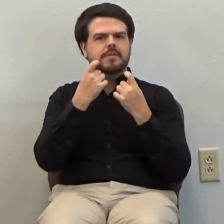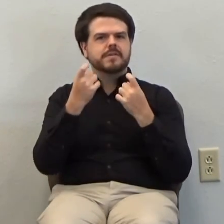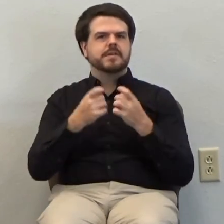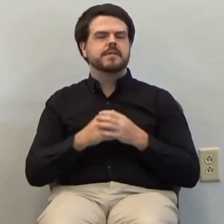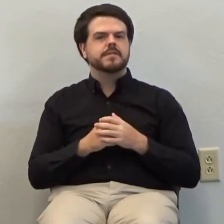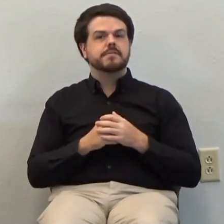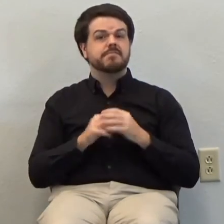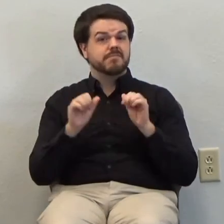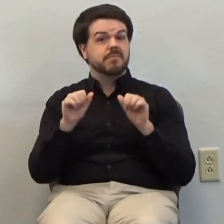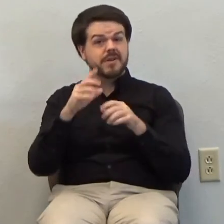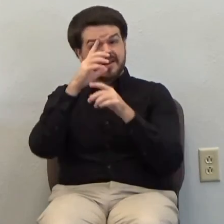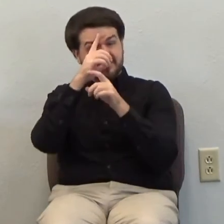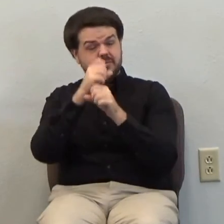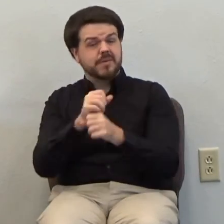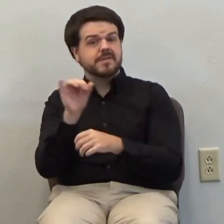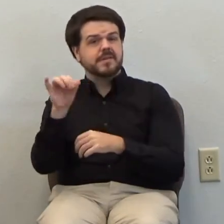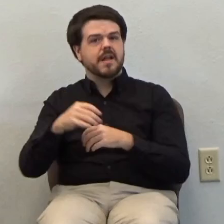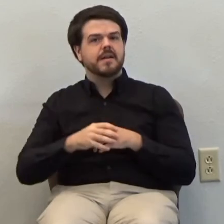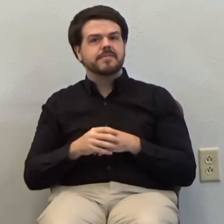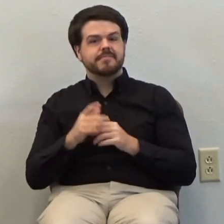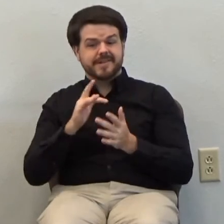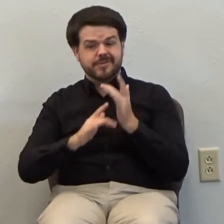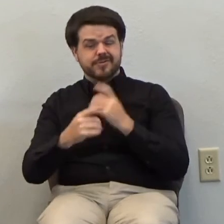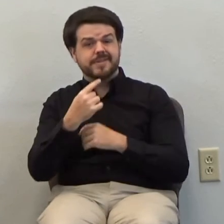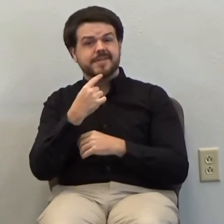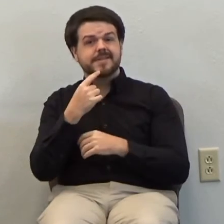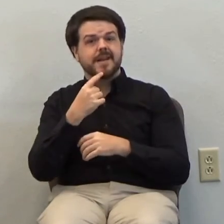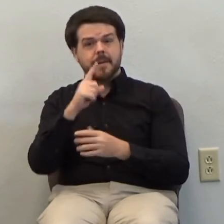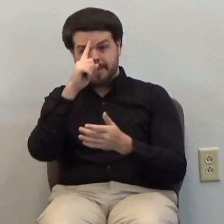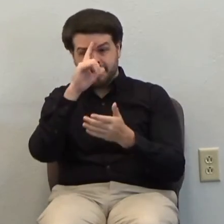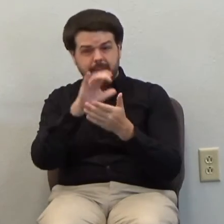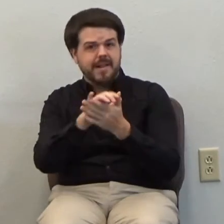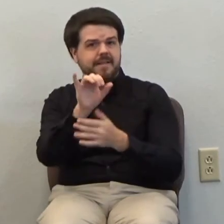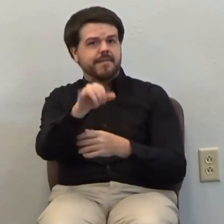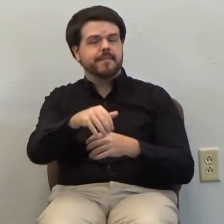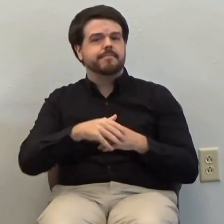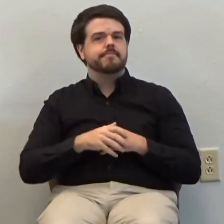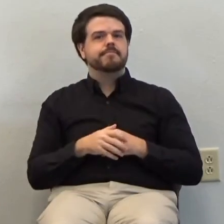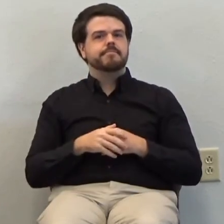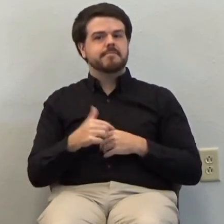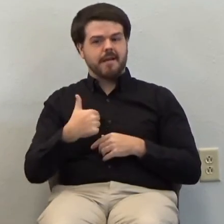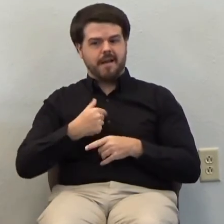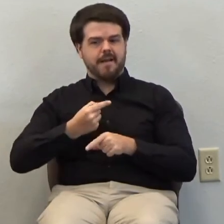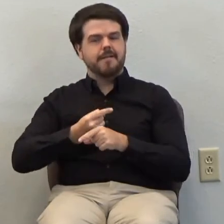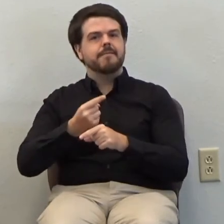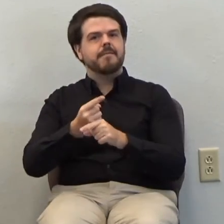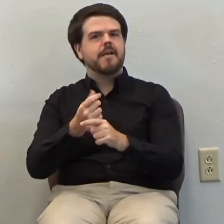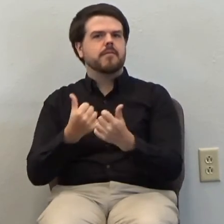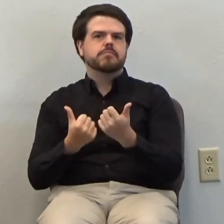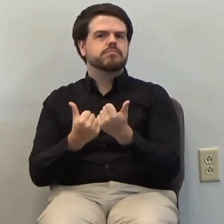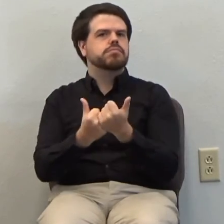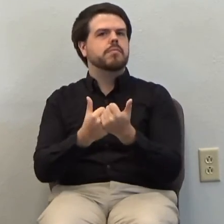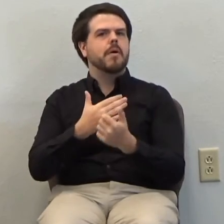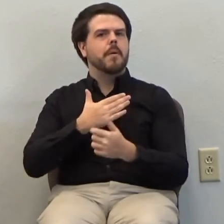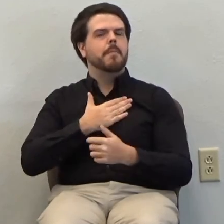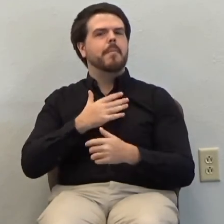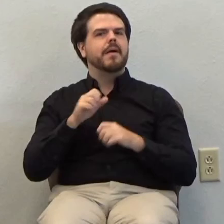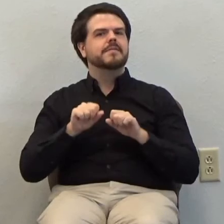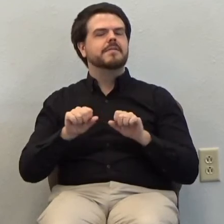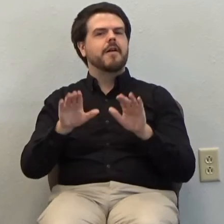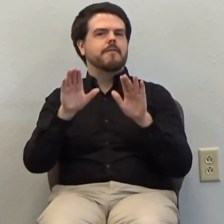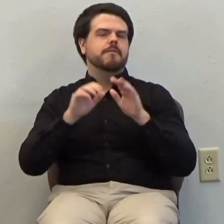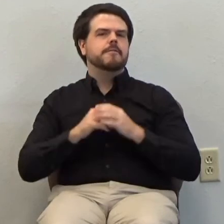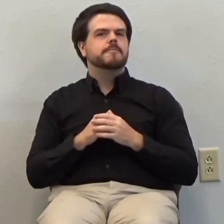we can trust in that and he's saying believe it I am faithful to my sacrament